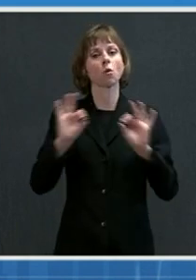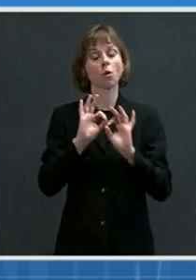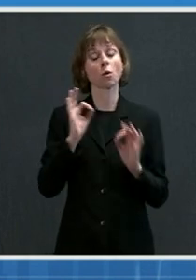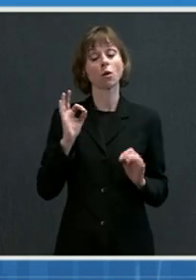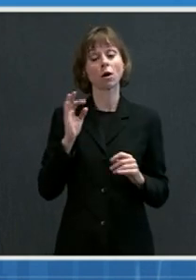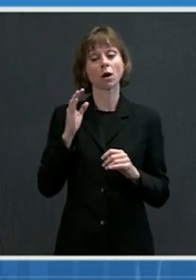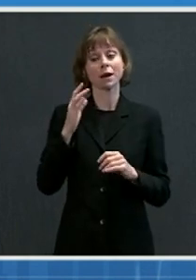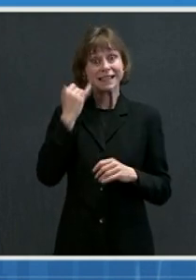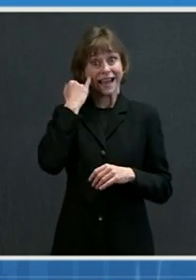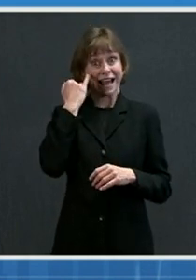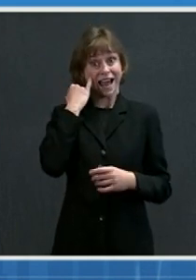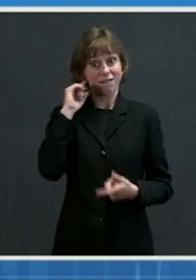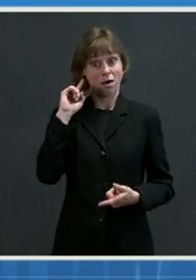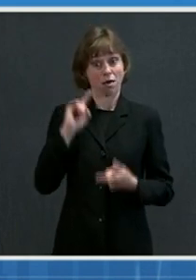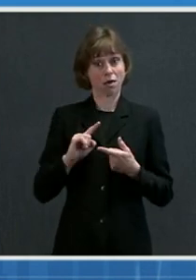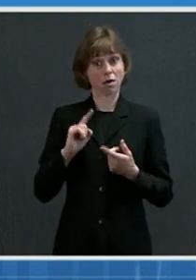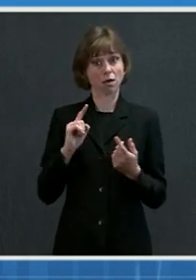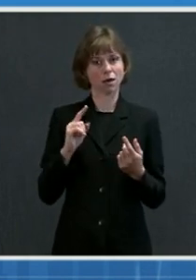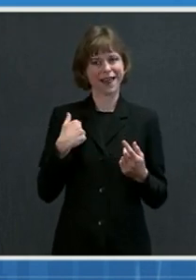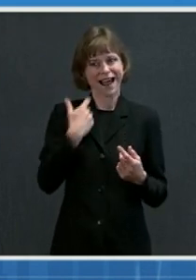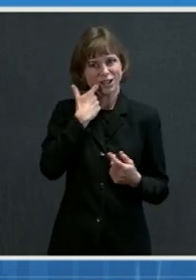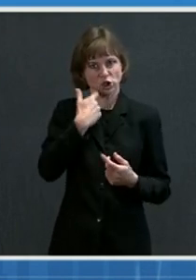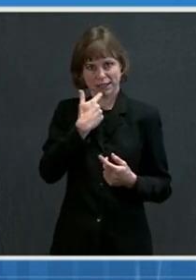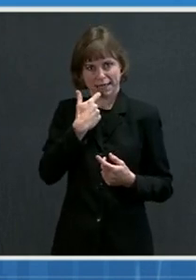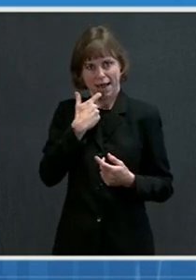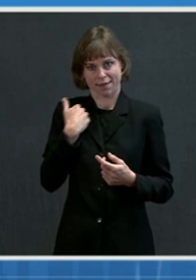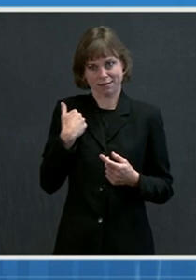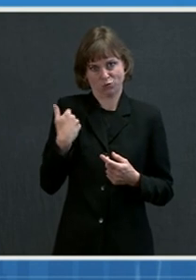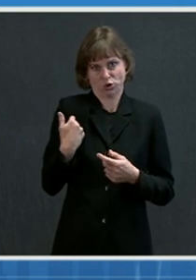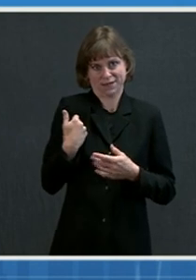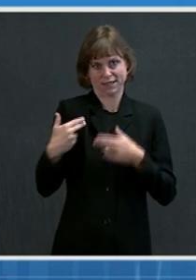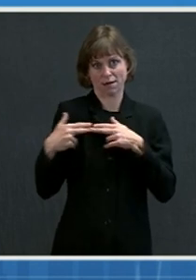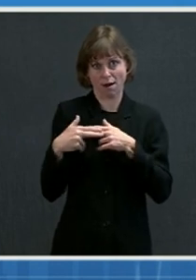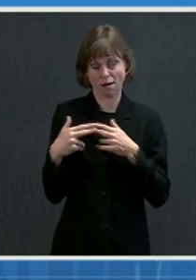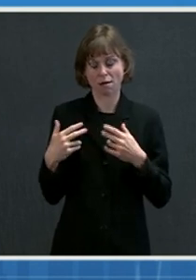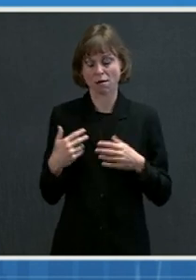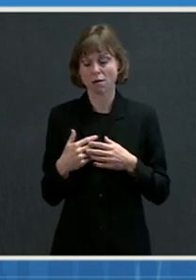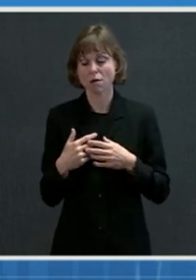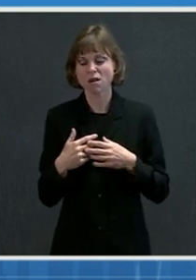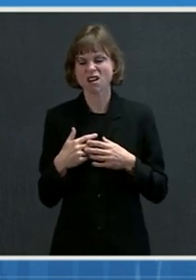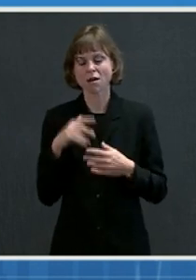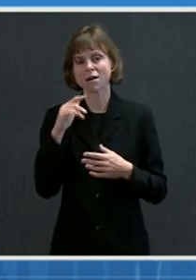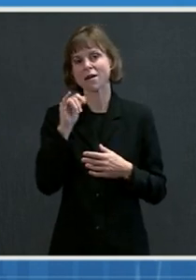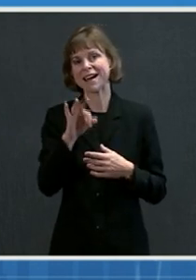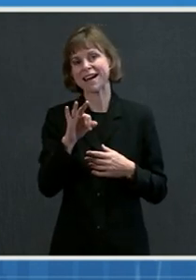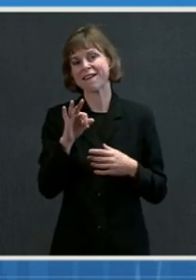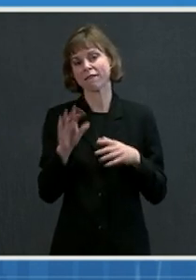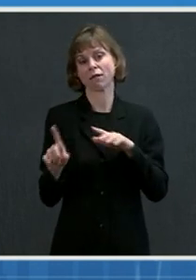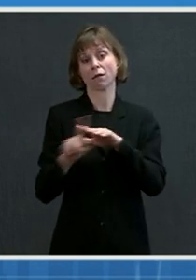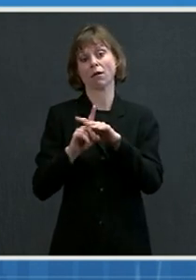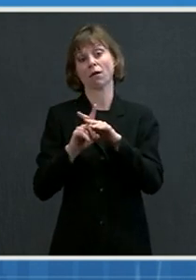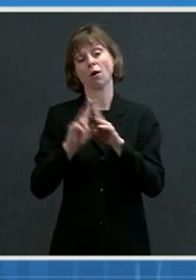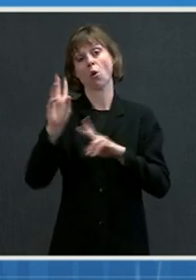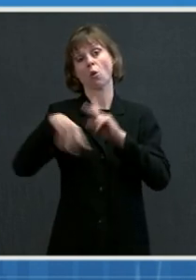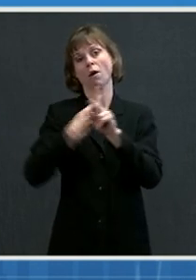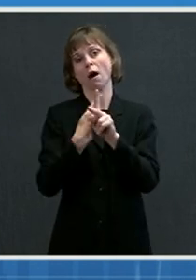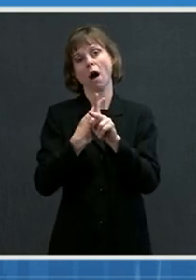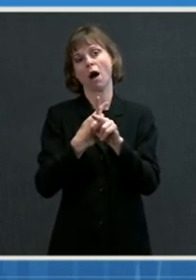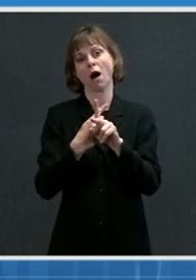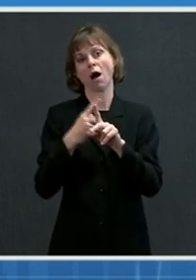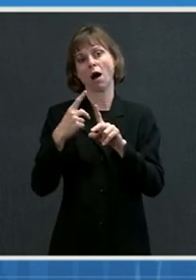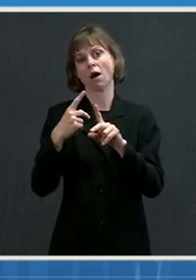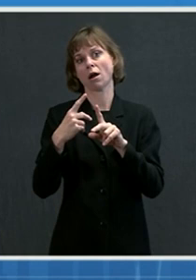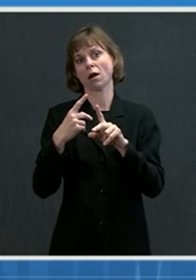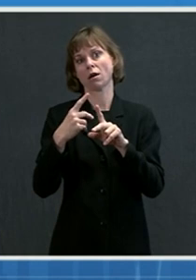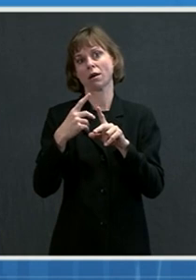if you diminish it, as I mentioned on the previous slide, that if you get a variant that diminishes by maybe five or